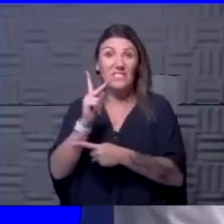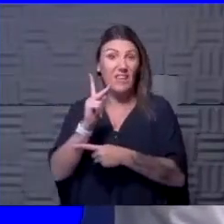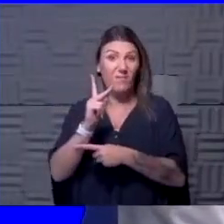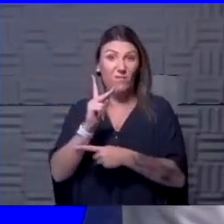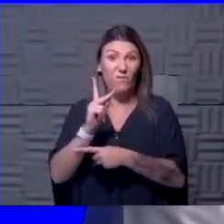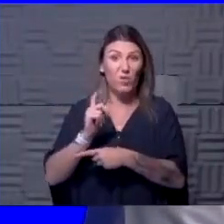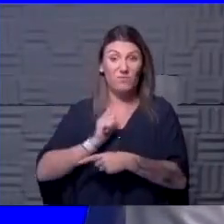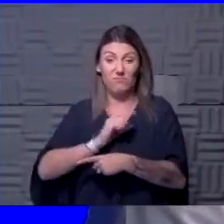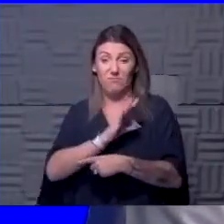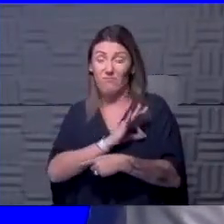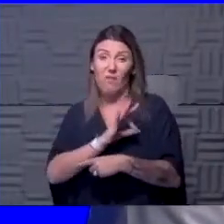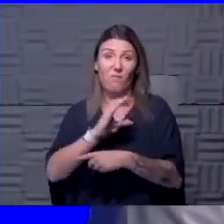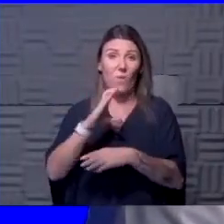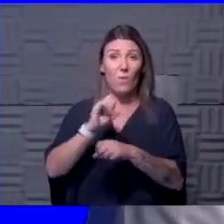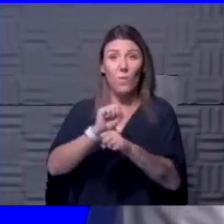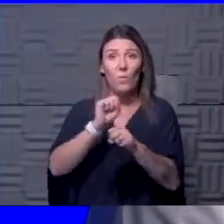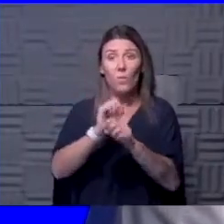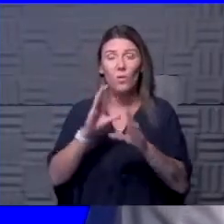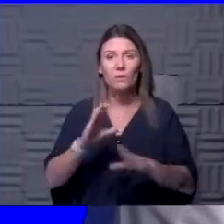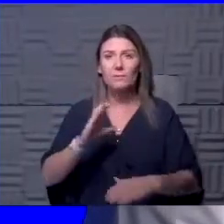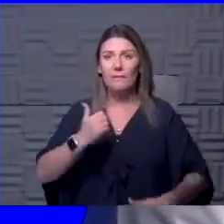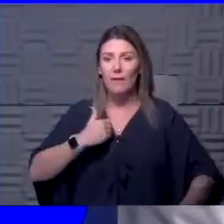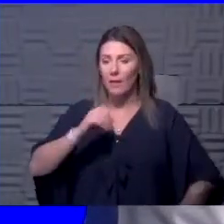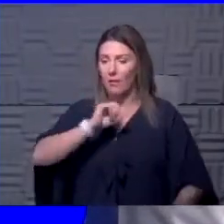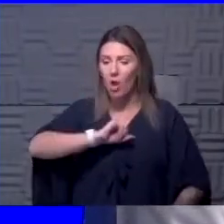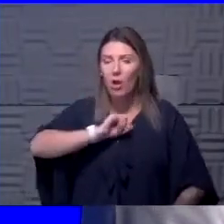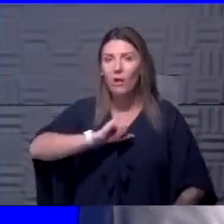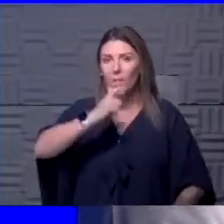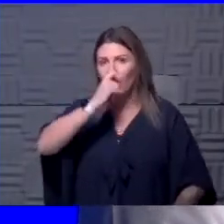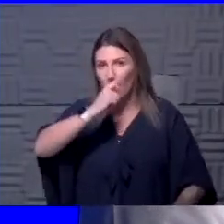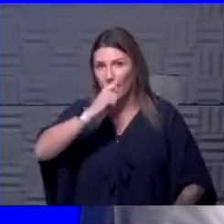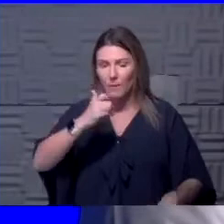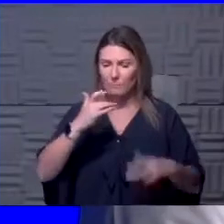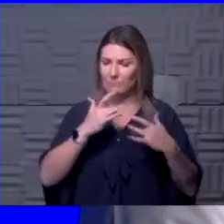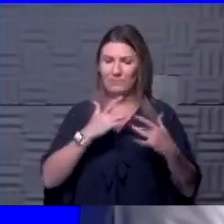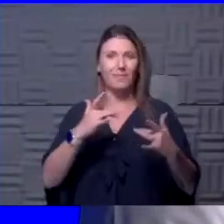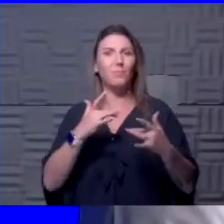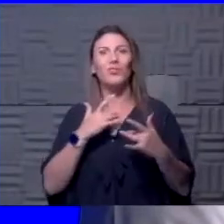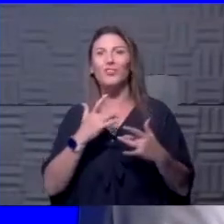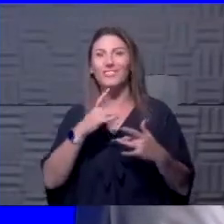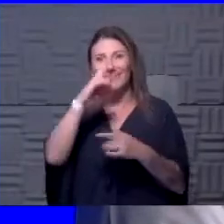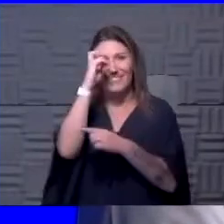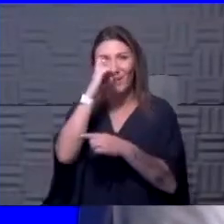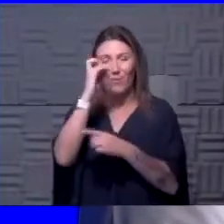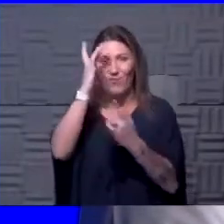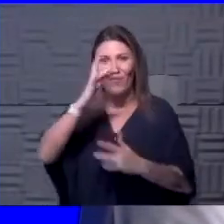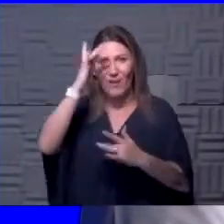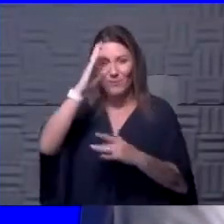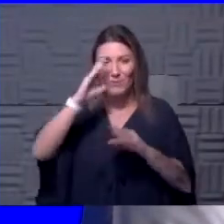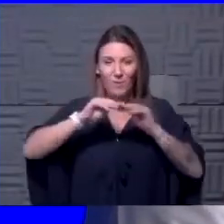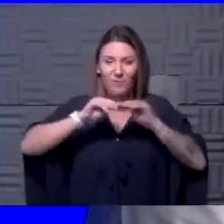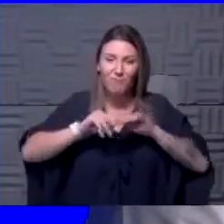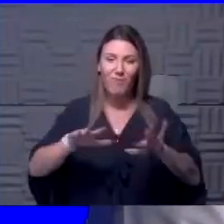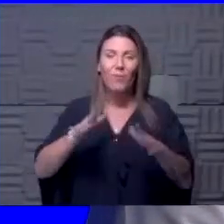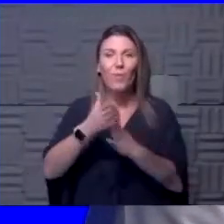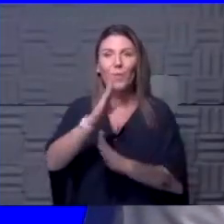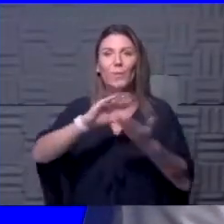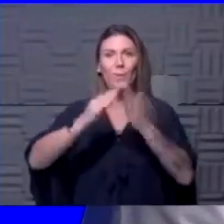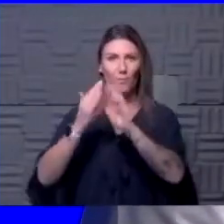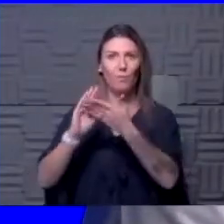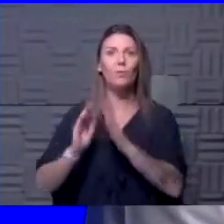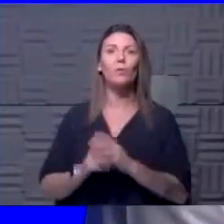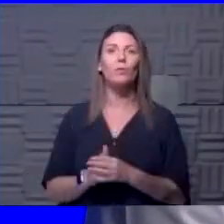past month or two that have had coughs or colds because we do have typical summer viruses that that go around spread through the community